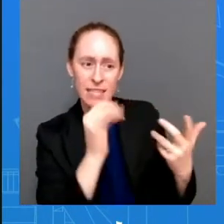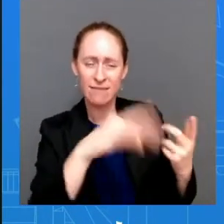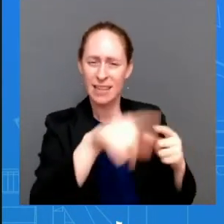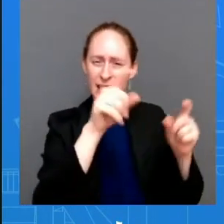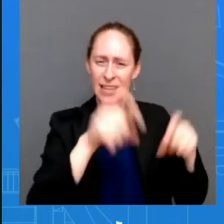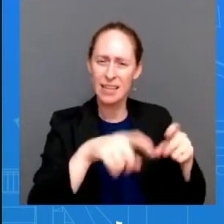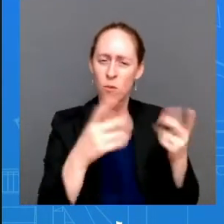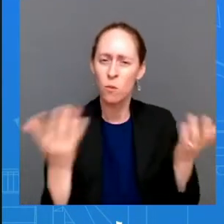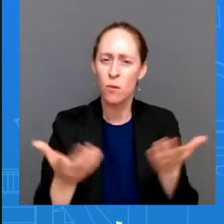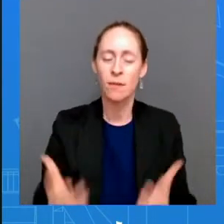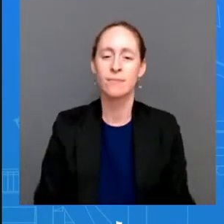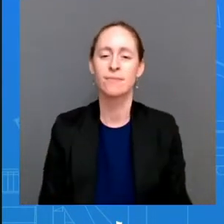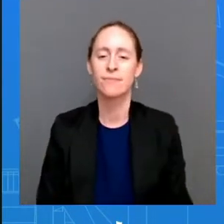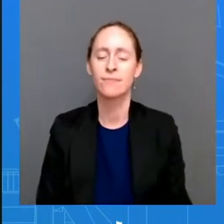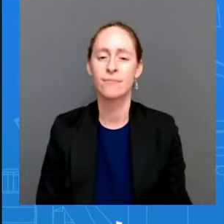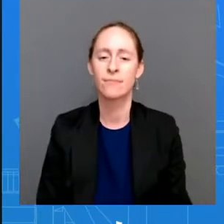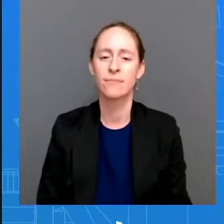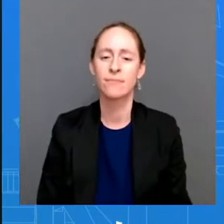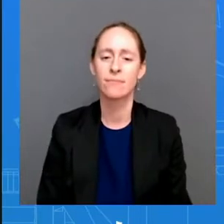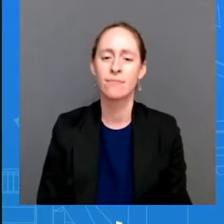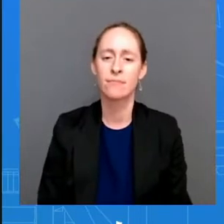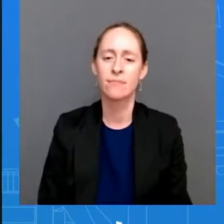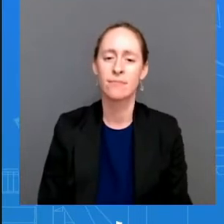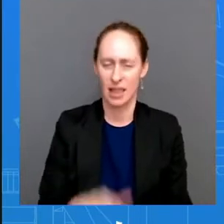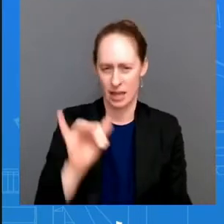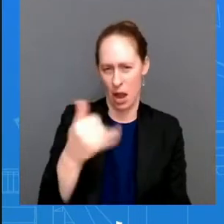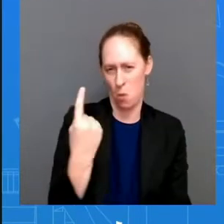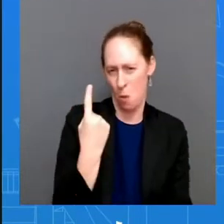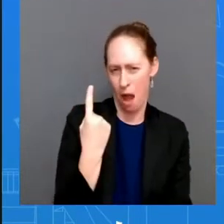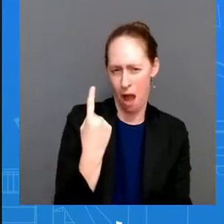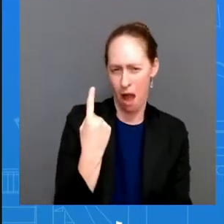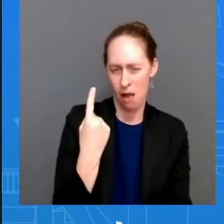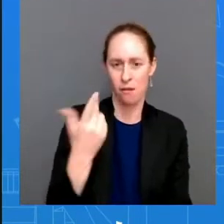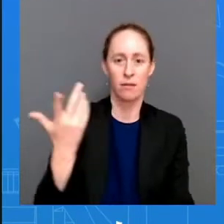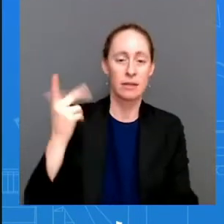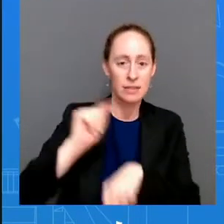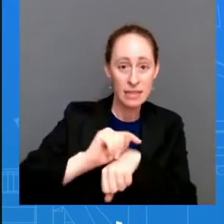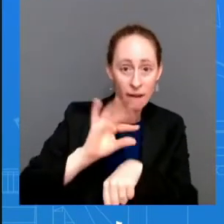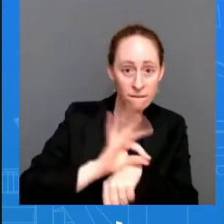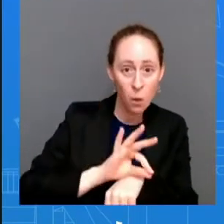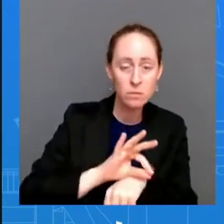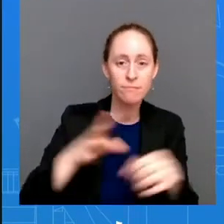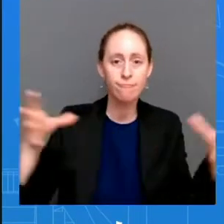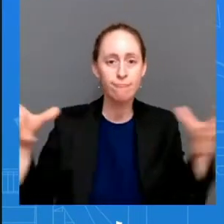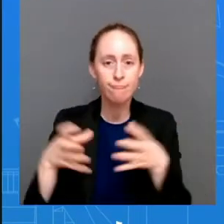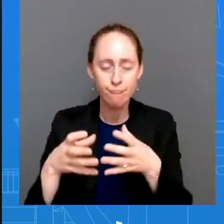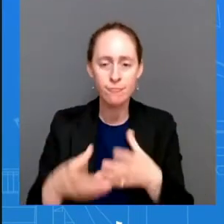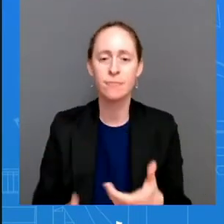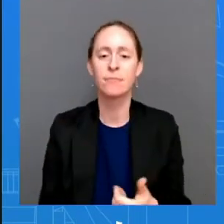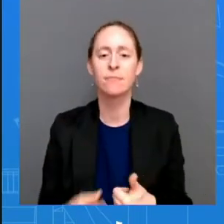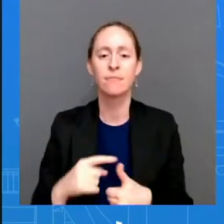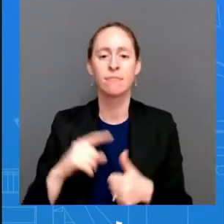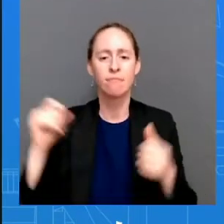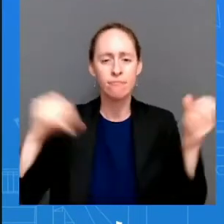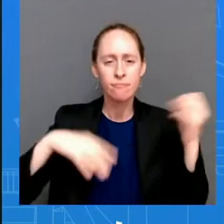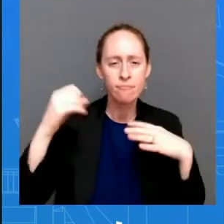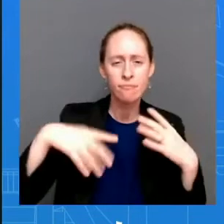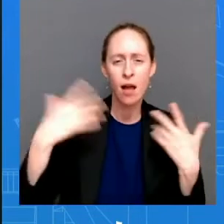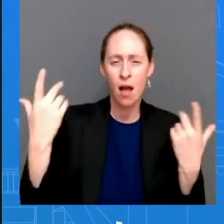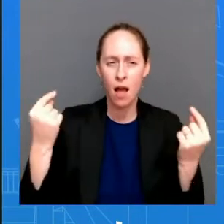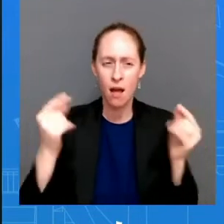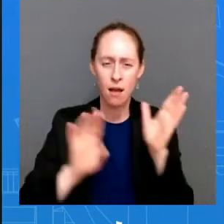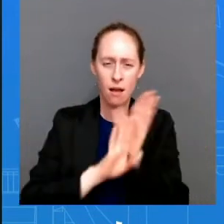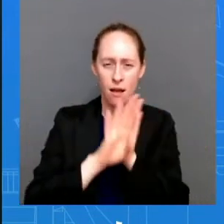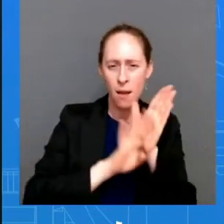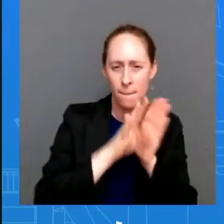think, so that's one part, right? The task force came together. They're, they are putting forth ideas and ways to move forward. I think the other thing to think